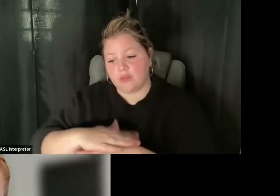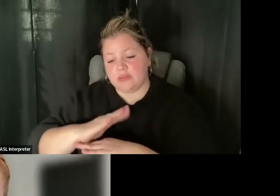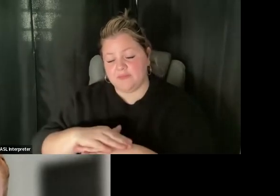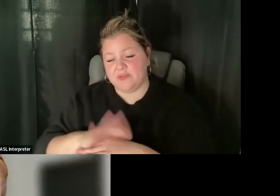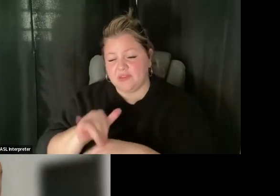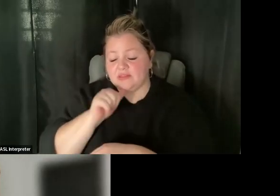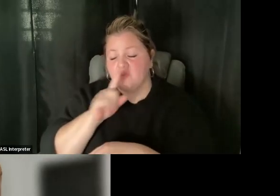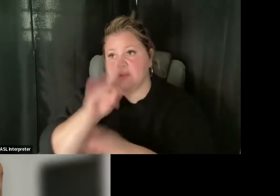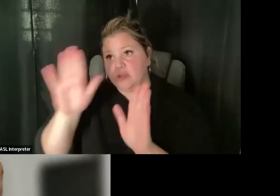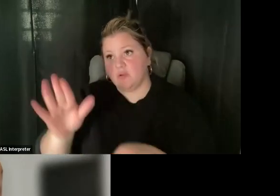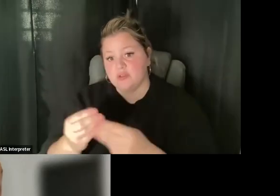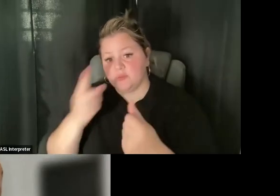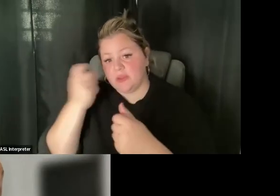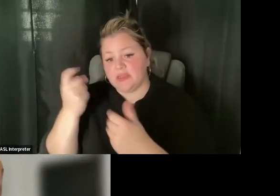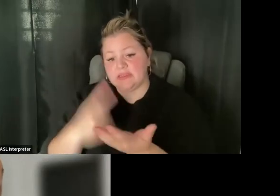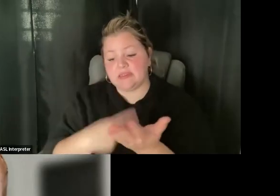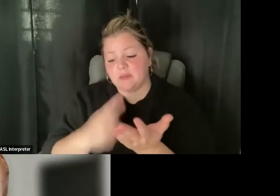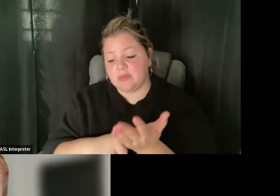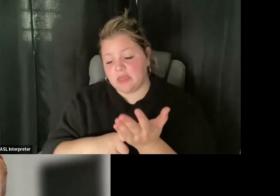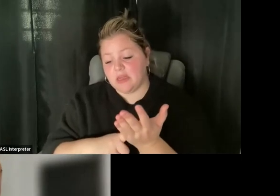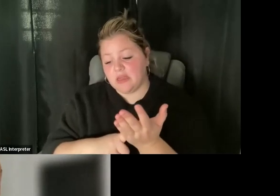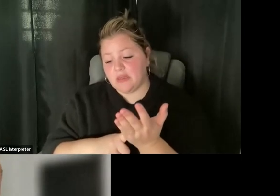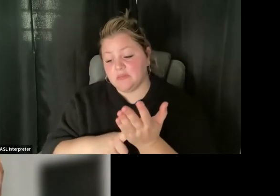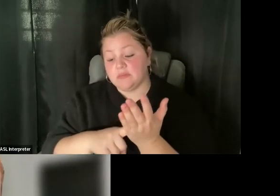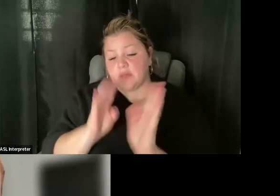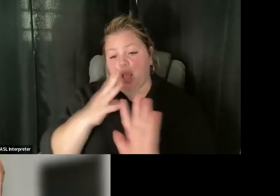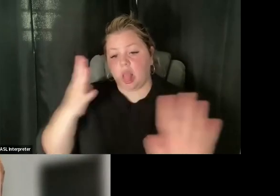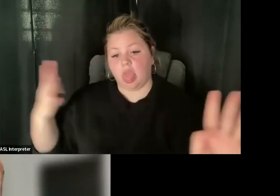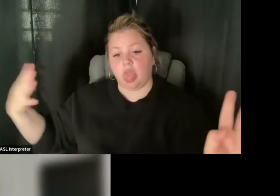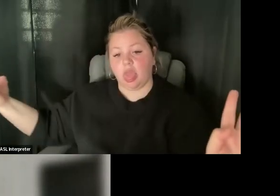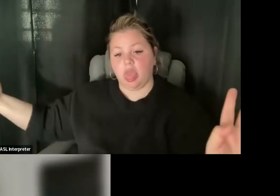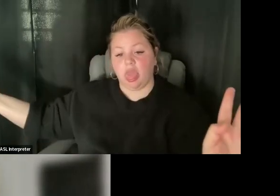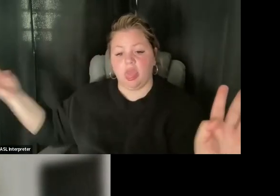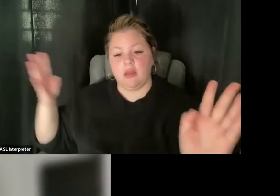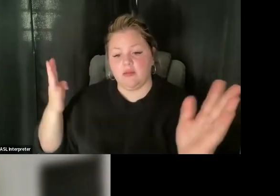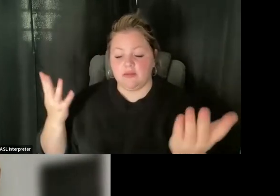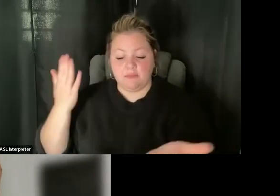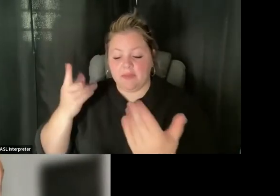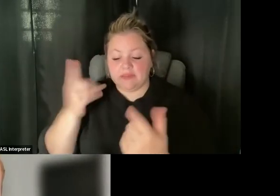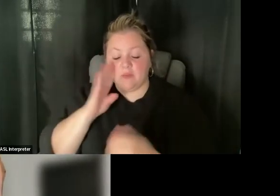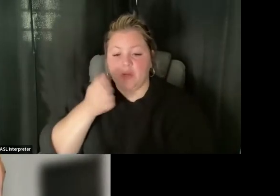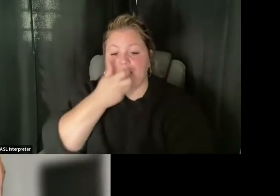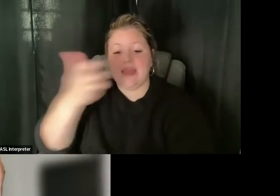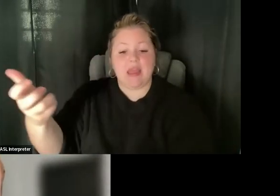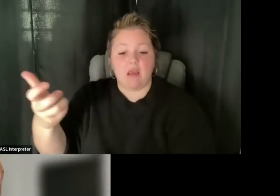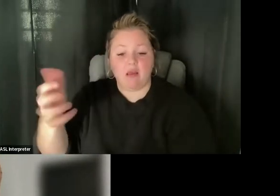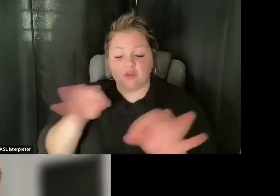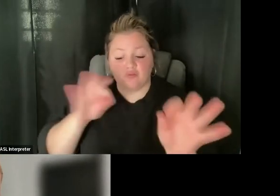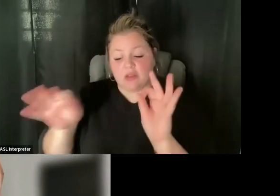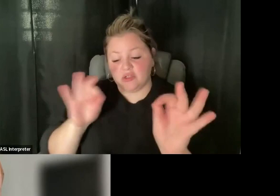catch all solution because, you know, sometimes if there's a long line, someone will like yell out directions,